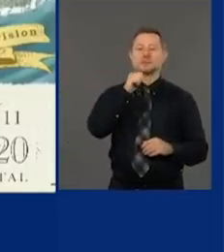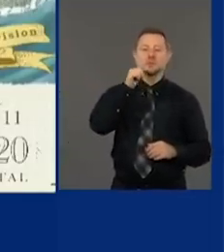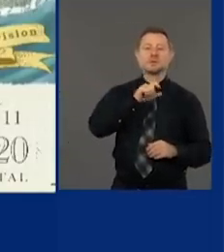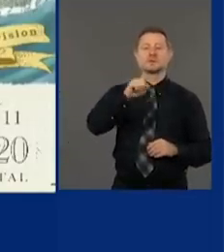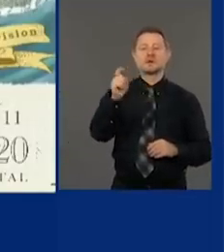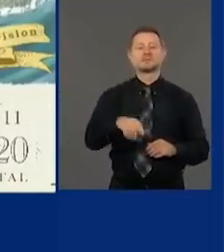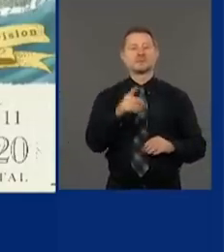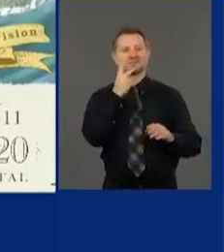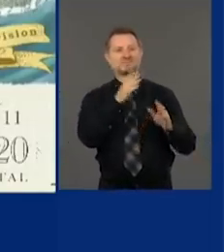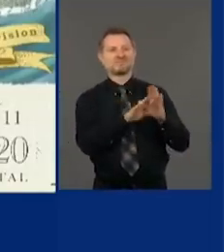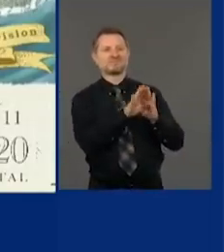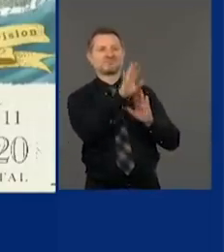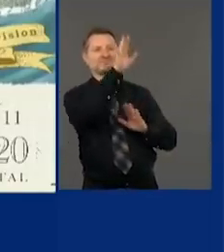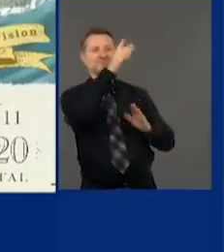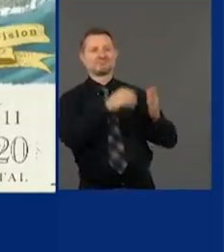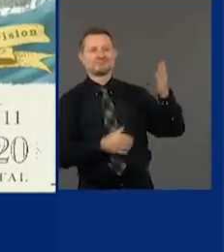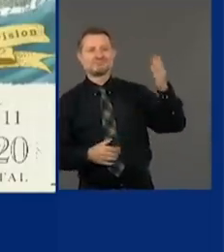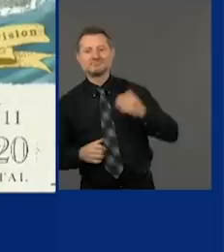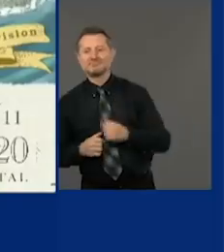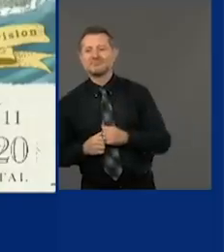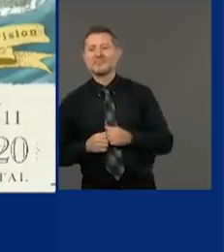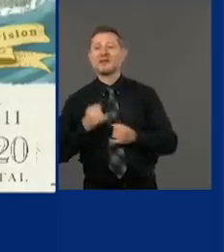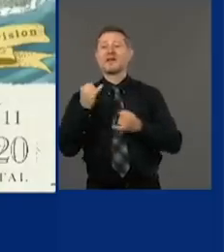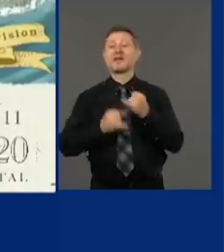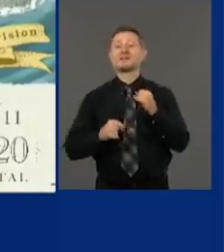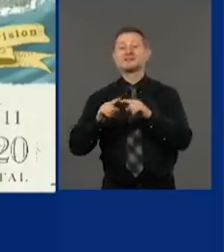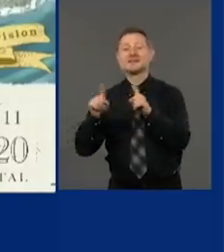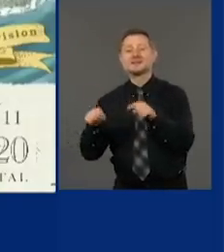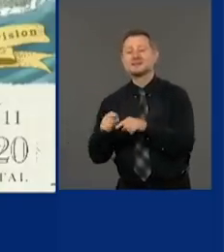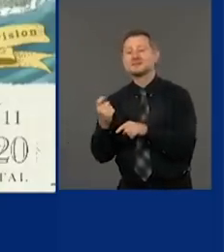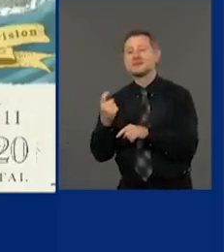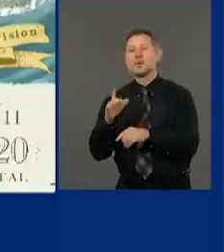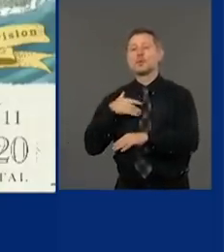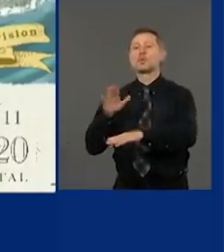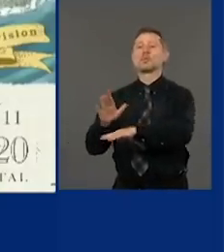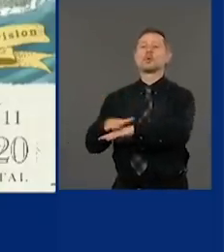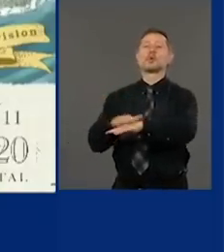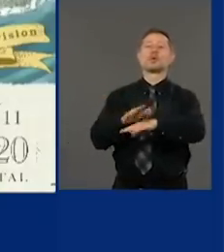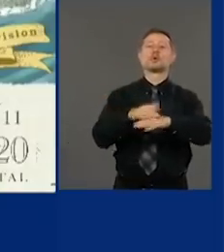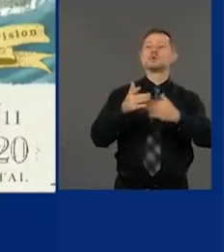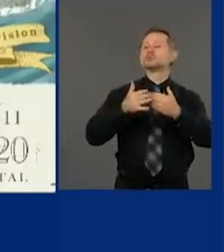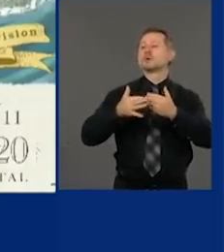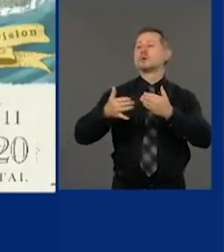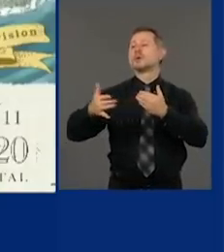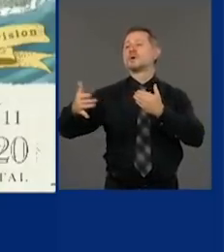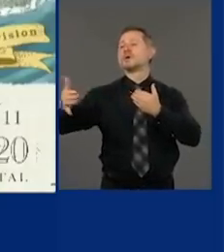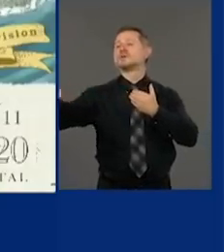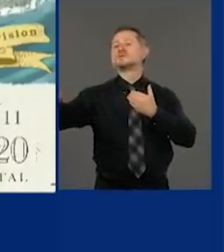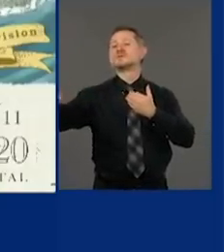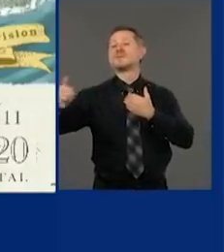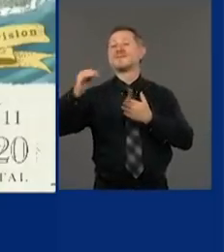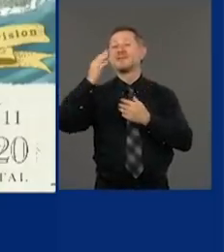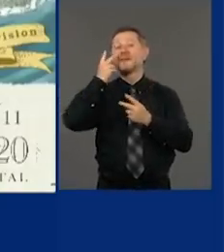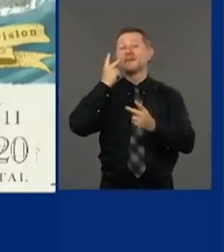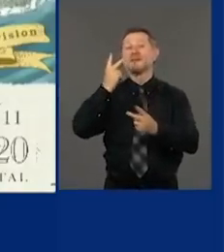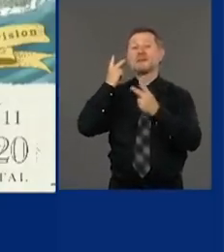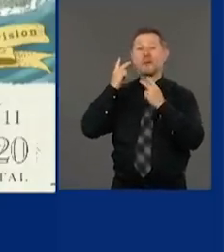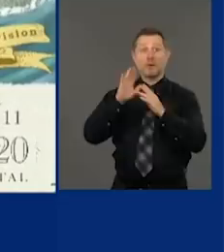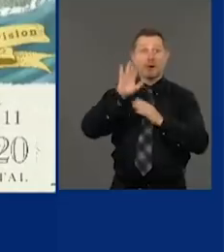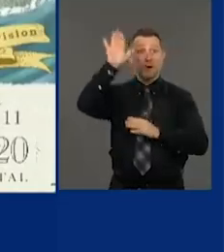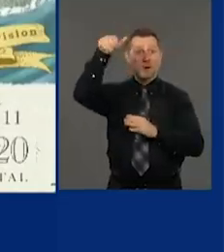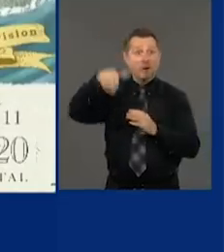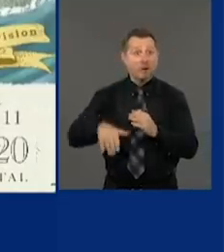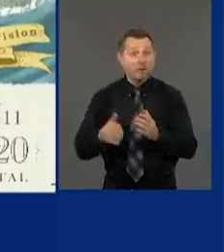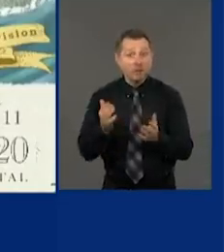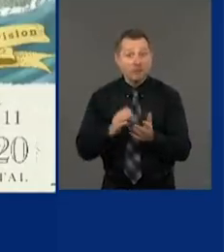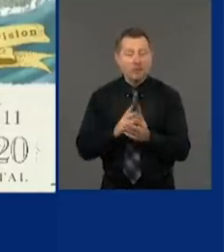up. Last little sign, caution ahead, caution ahead. We climb the mountain. We're down the mountain. Be